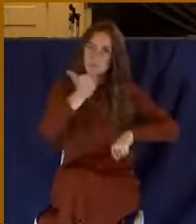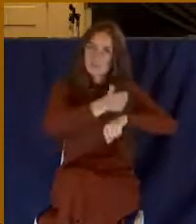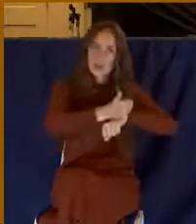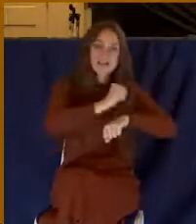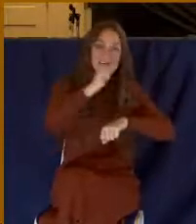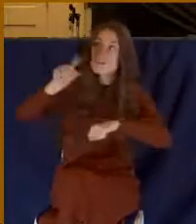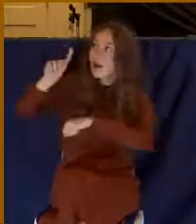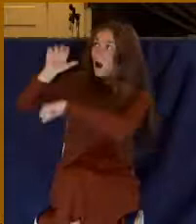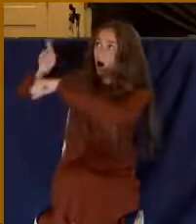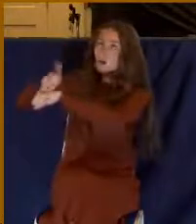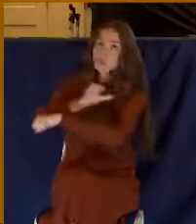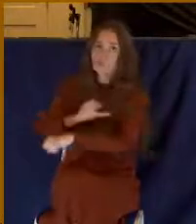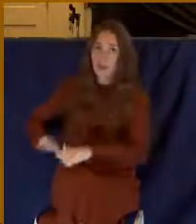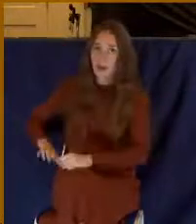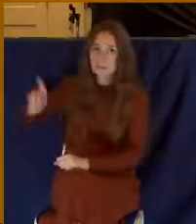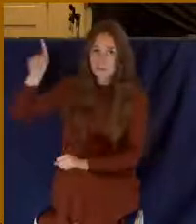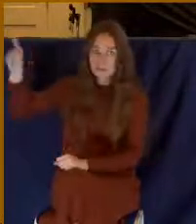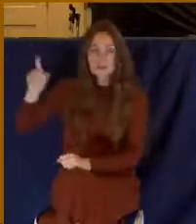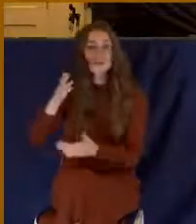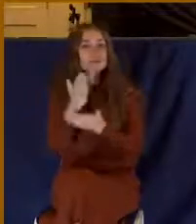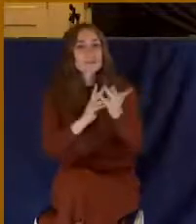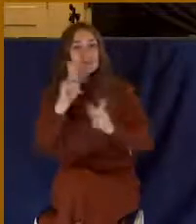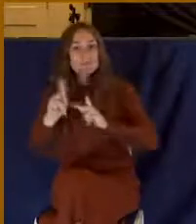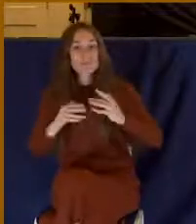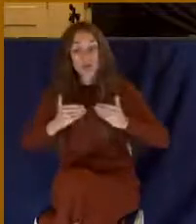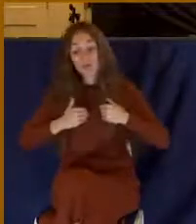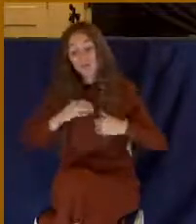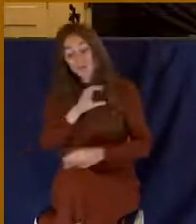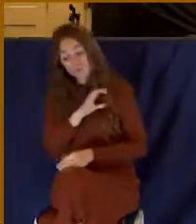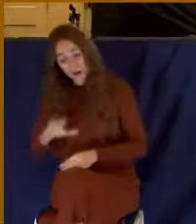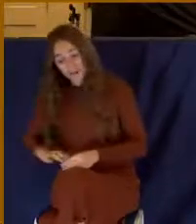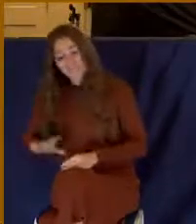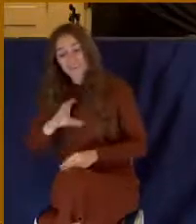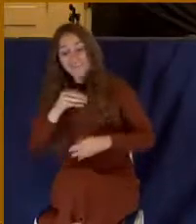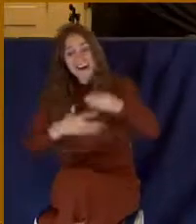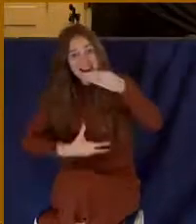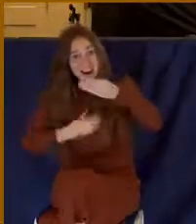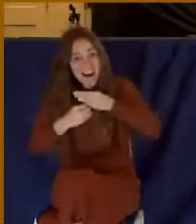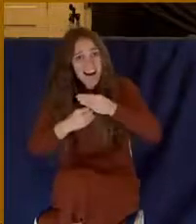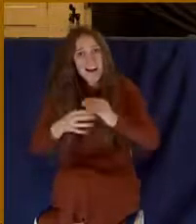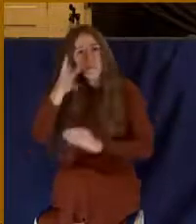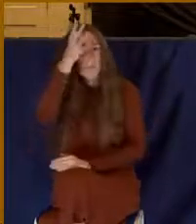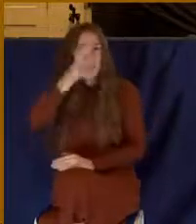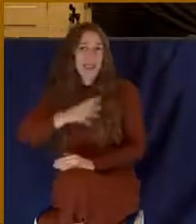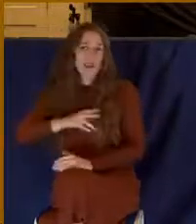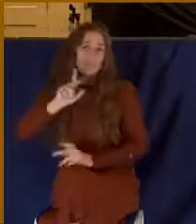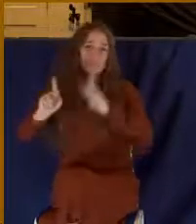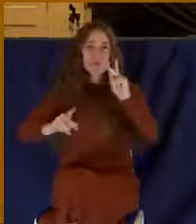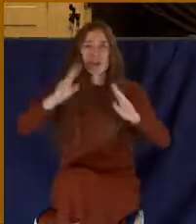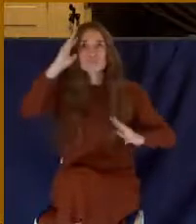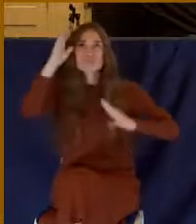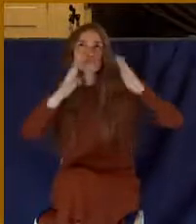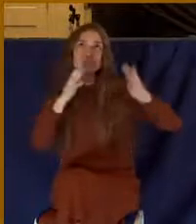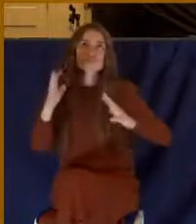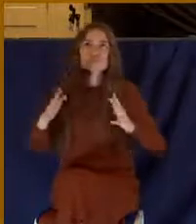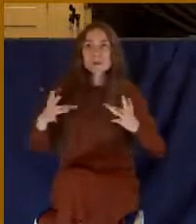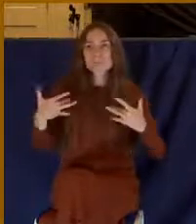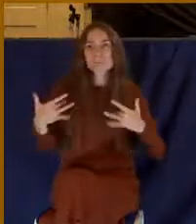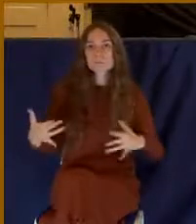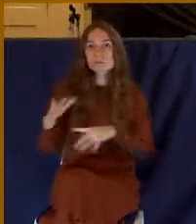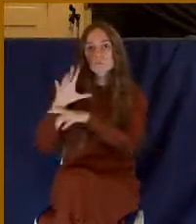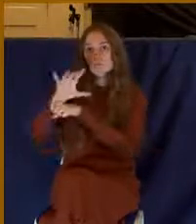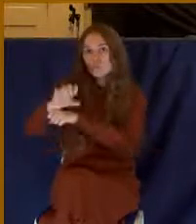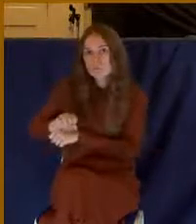were adding to Christ man-made rituals. And intellectualism is trying to think your way to God.